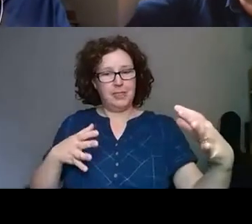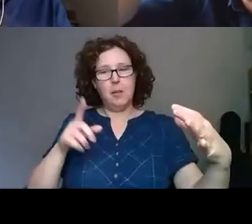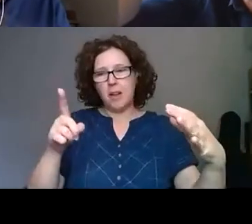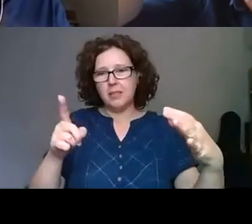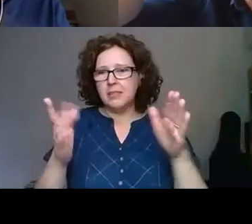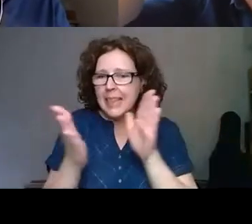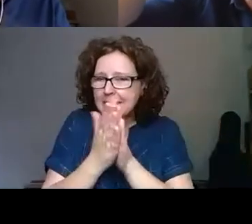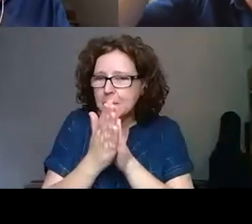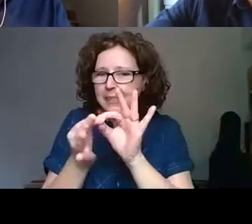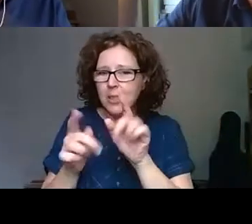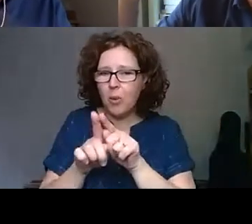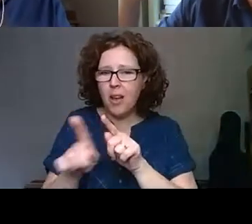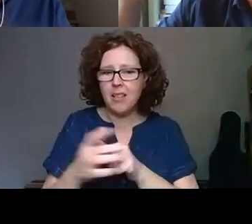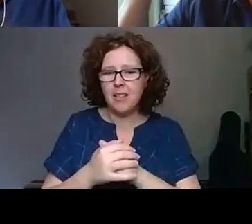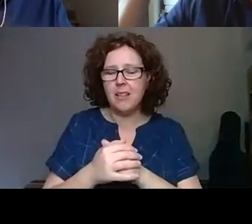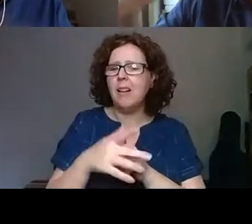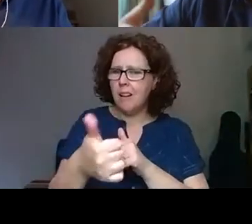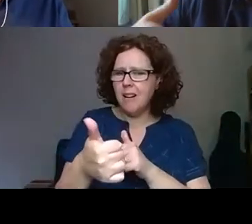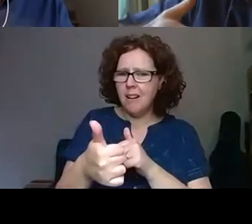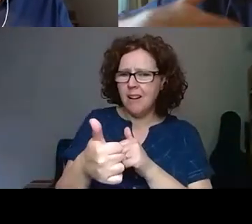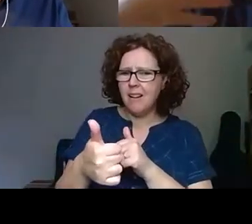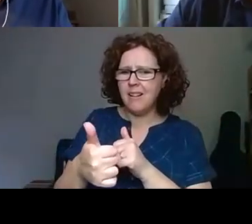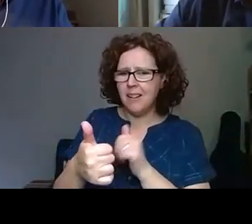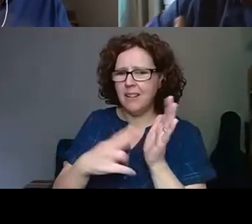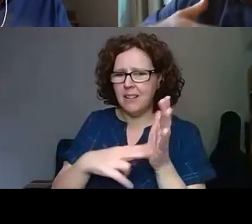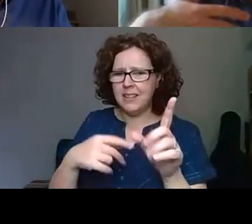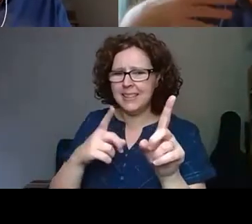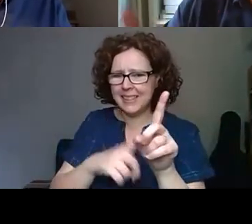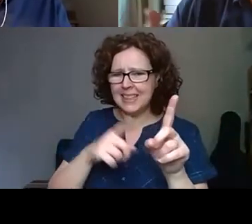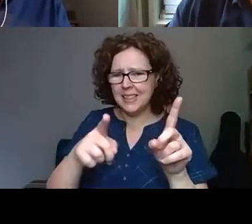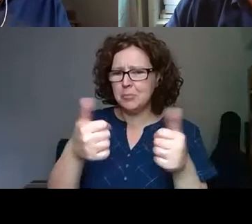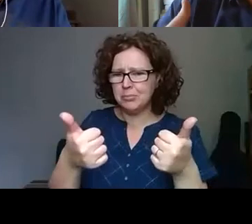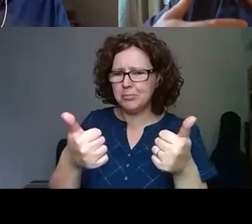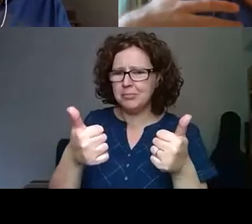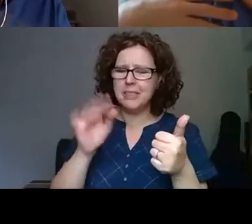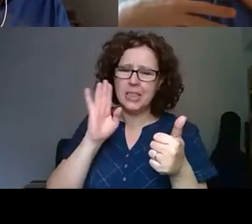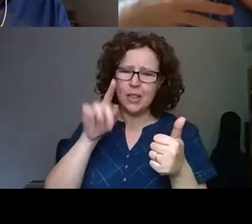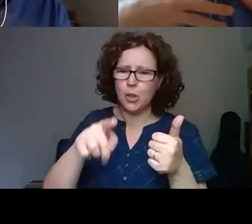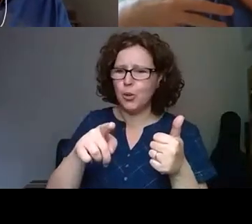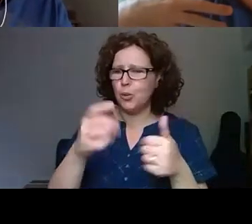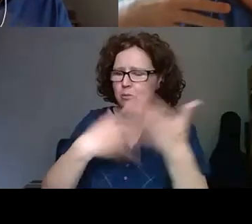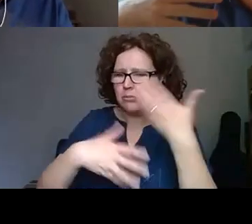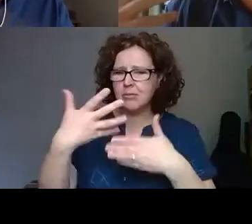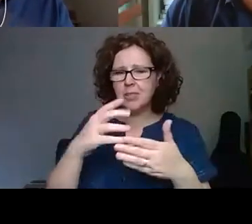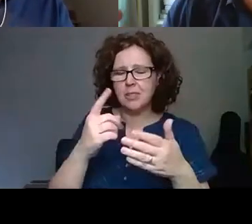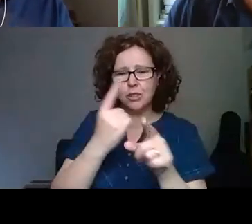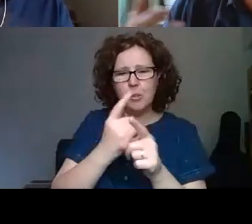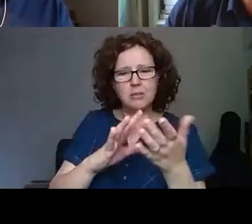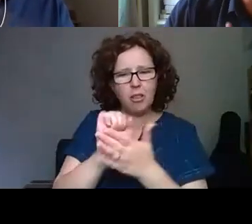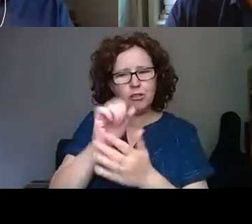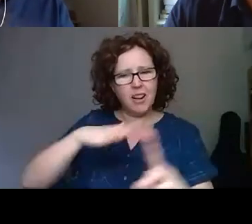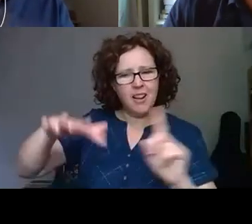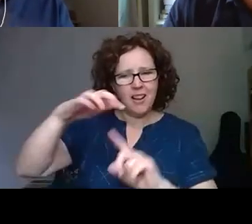And it's amazing to hear you respond sort of culturally, you know, confronted with this, this, this, this, you know,